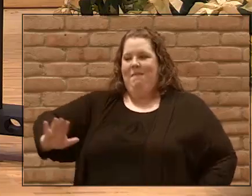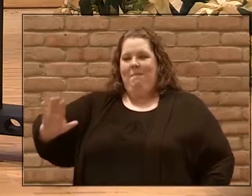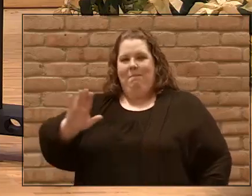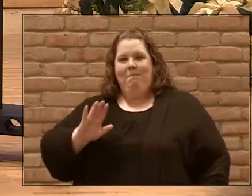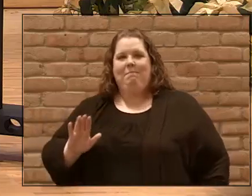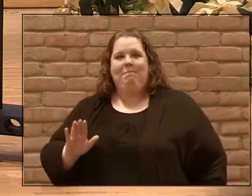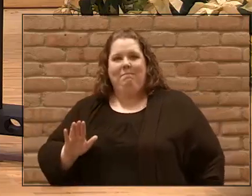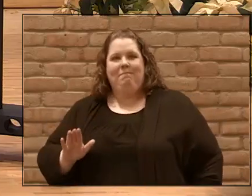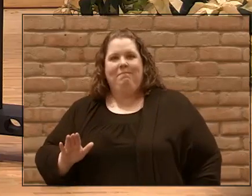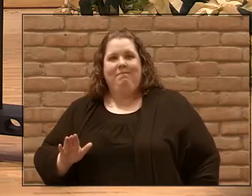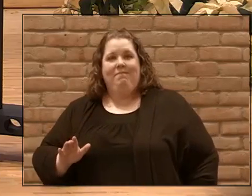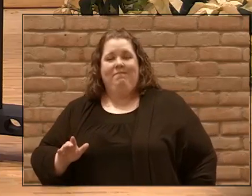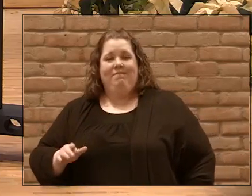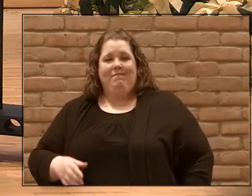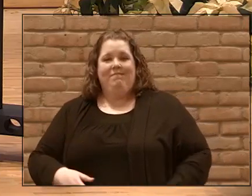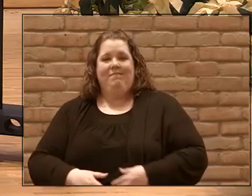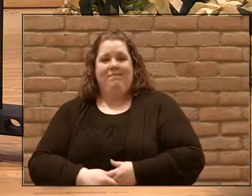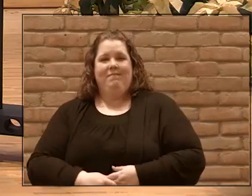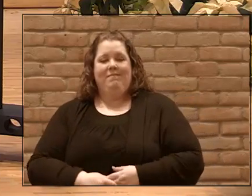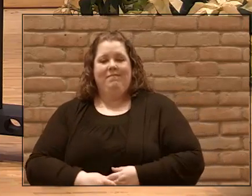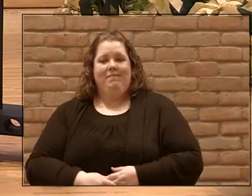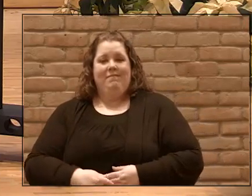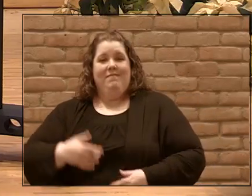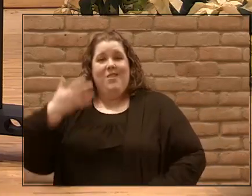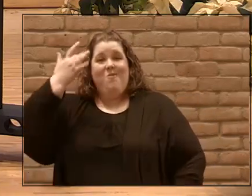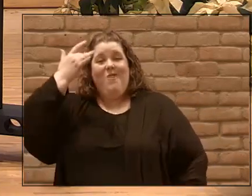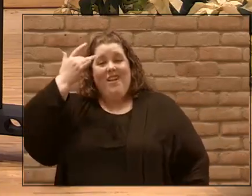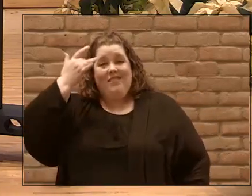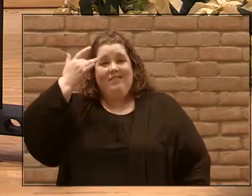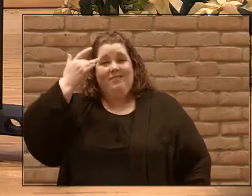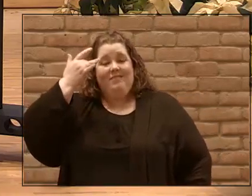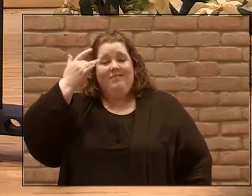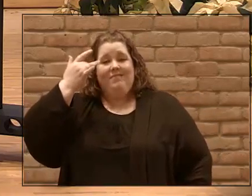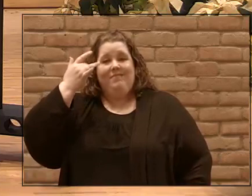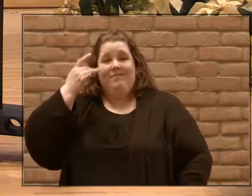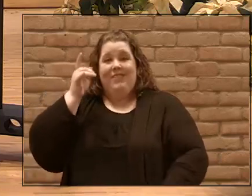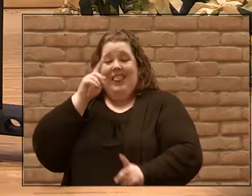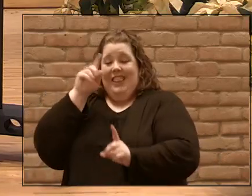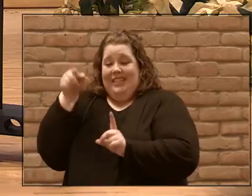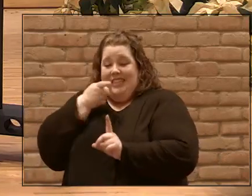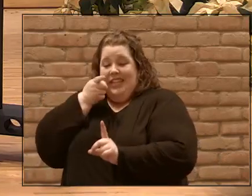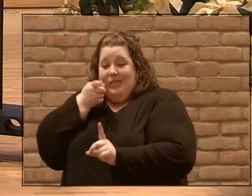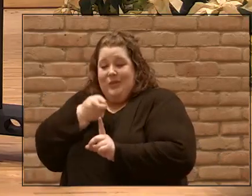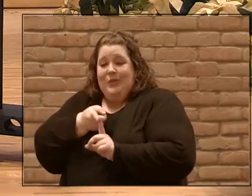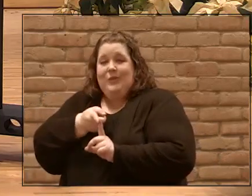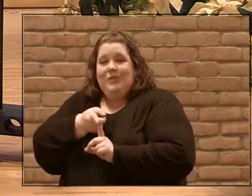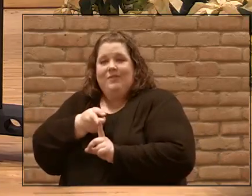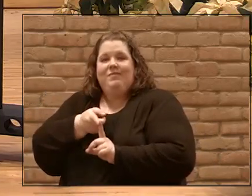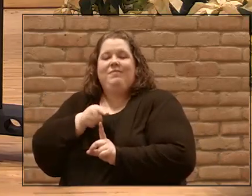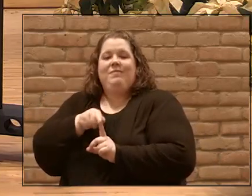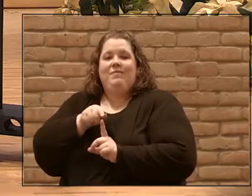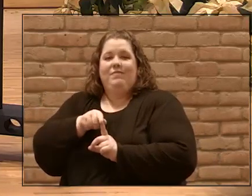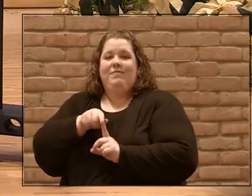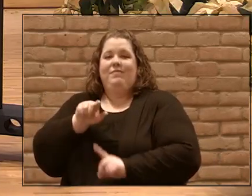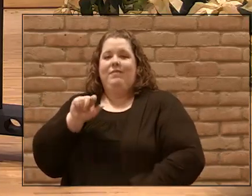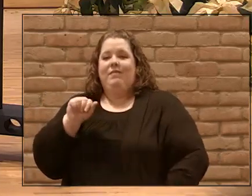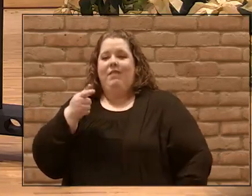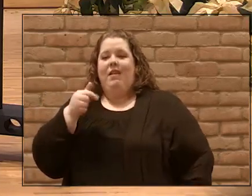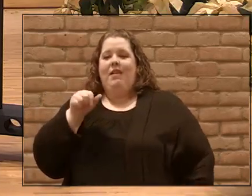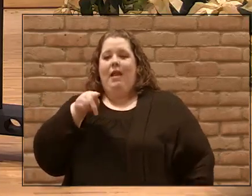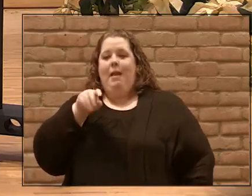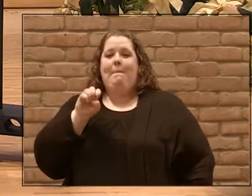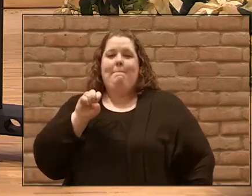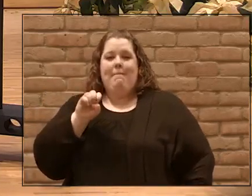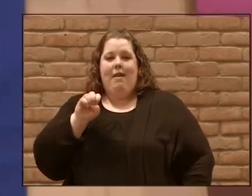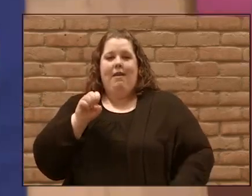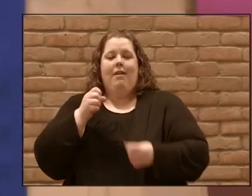community and in the world around them because at the center of it was something called agape love.